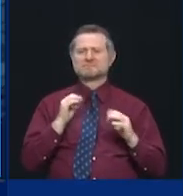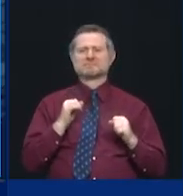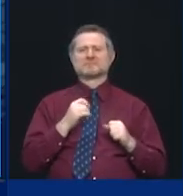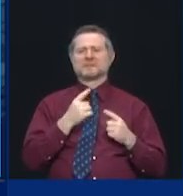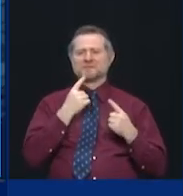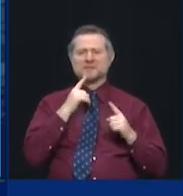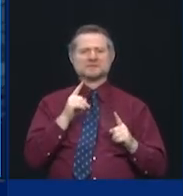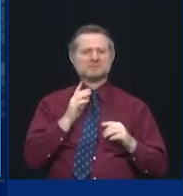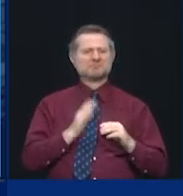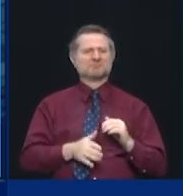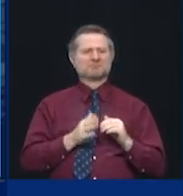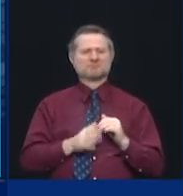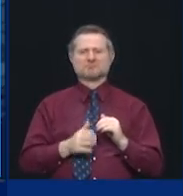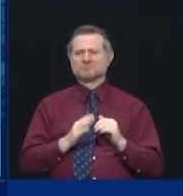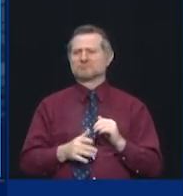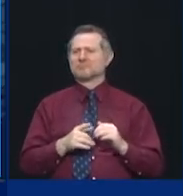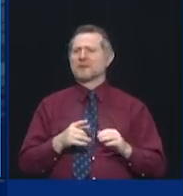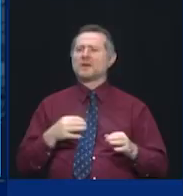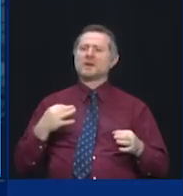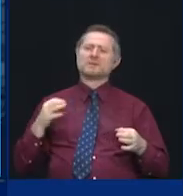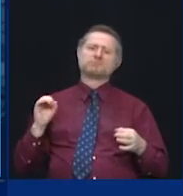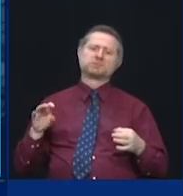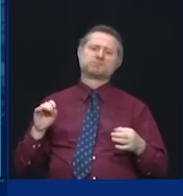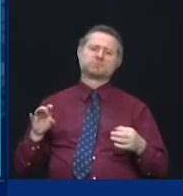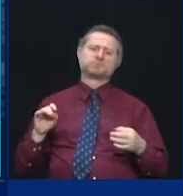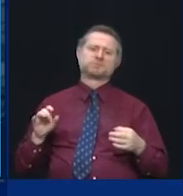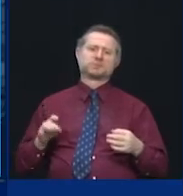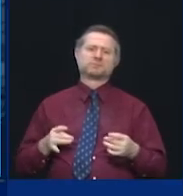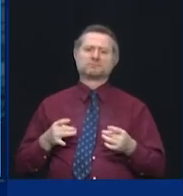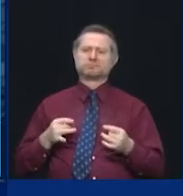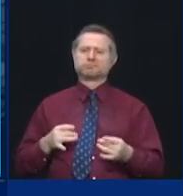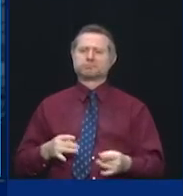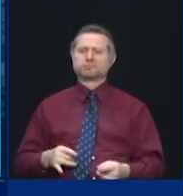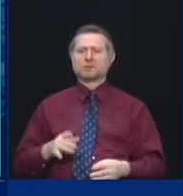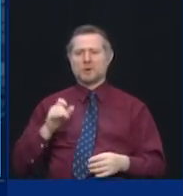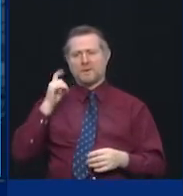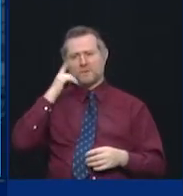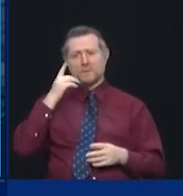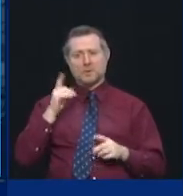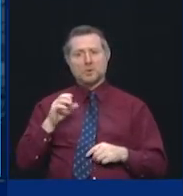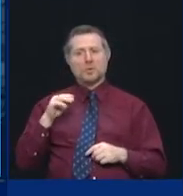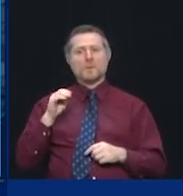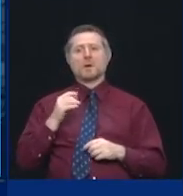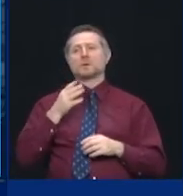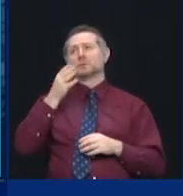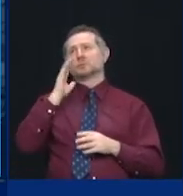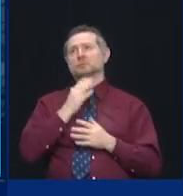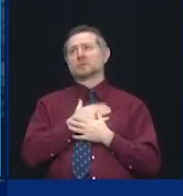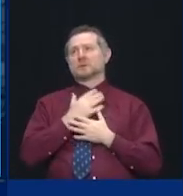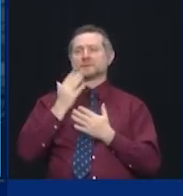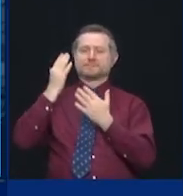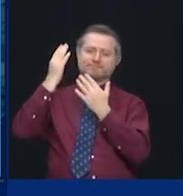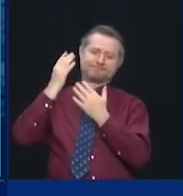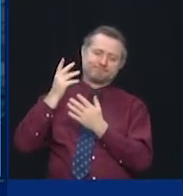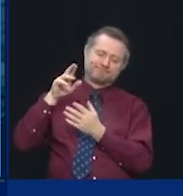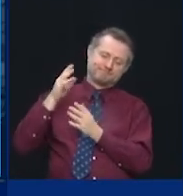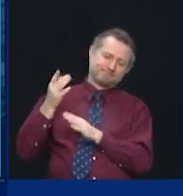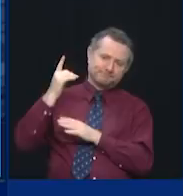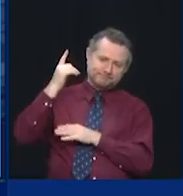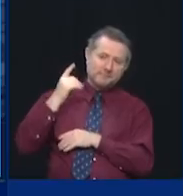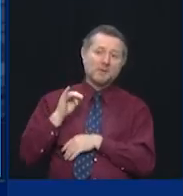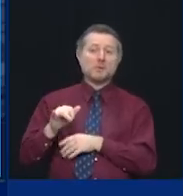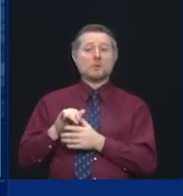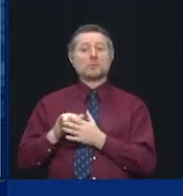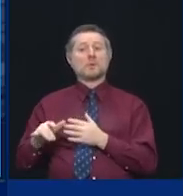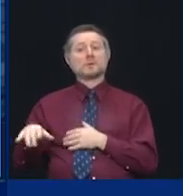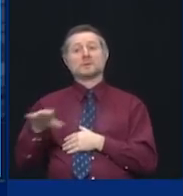Very articulate fellow, Governor Mario Cuomo. God rest his soul. New York Times said, a focus on